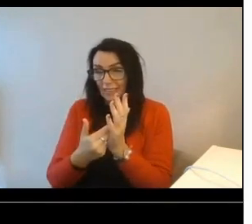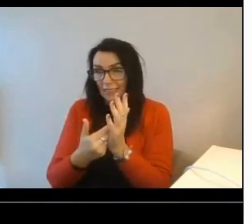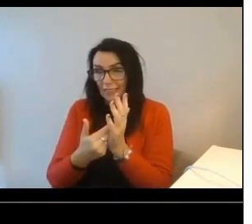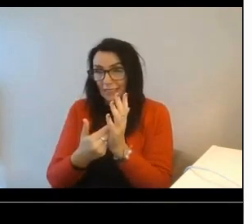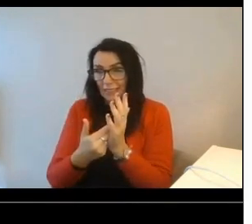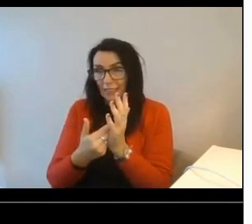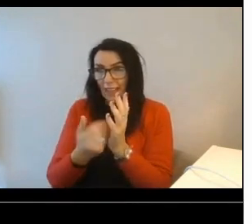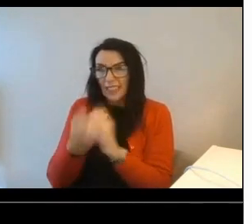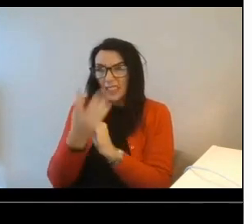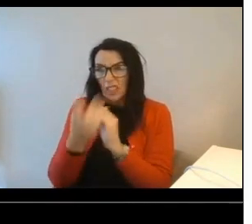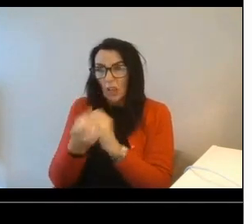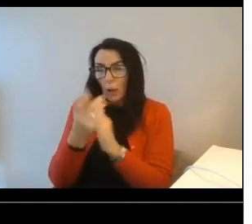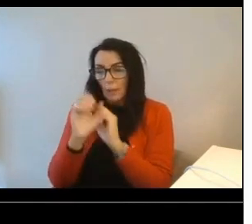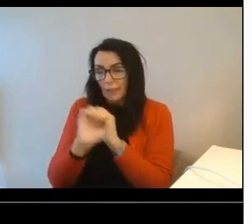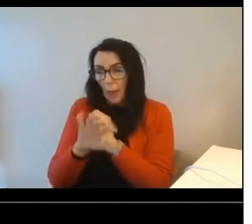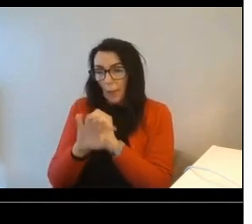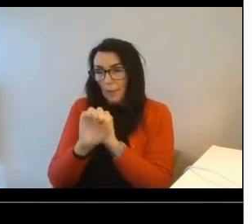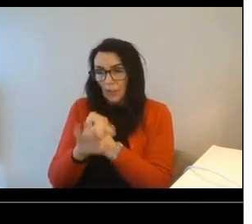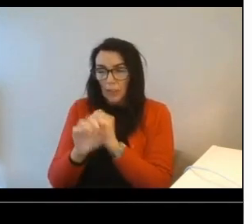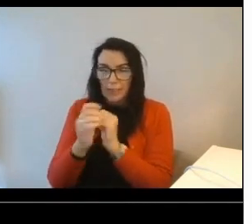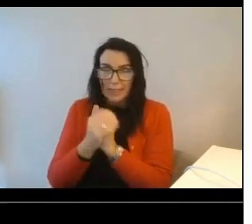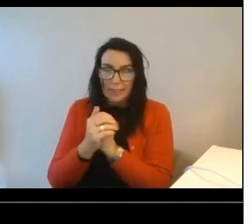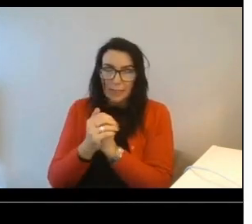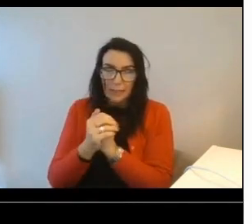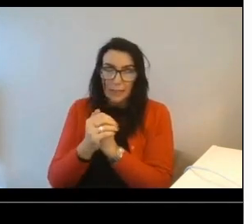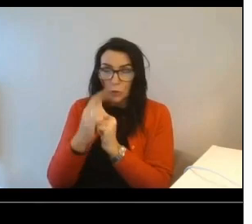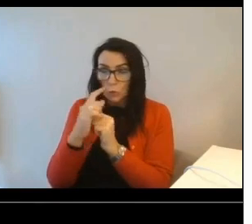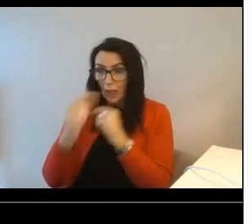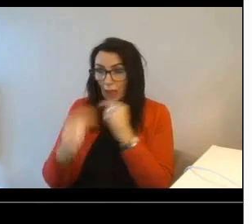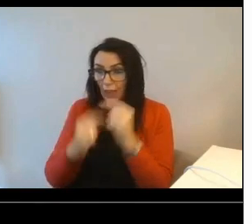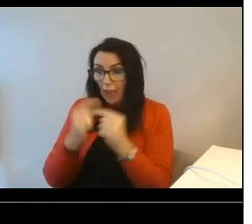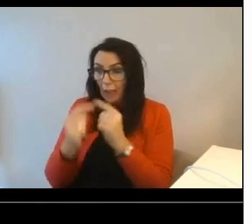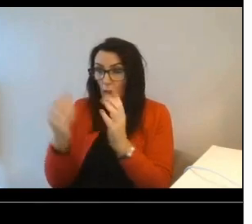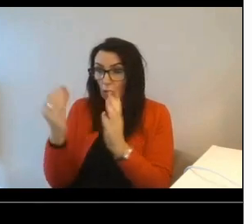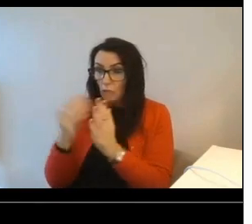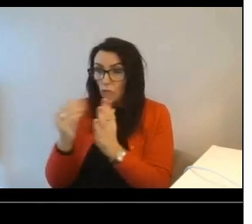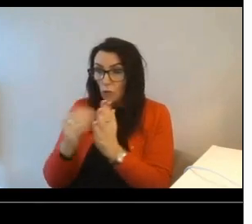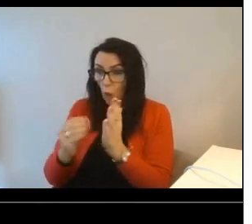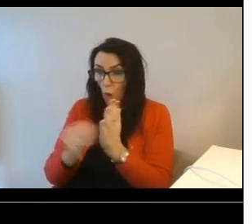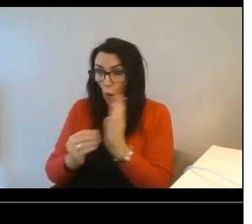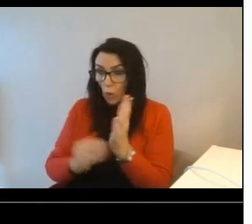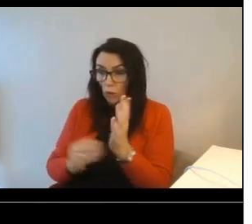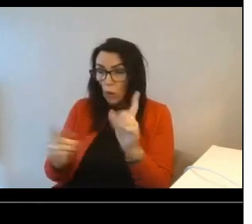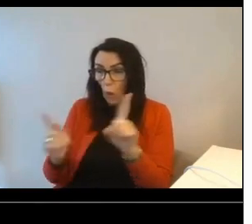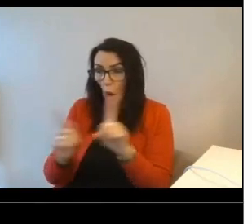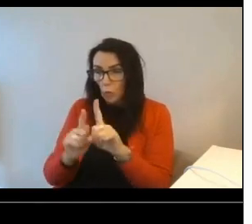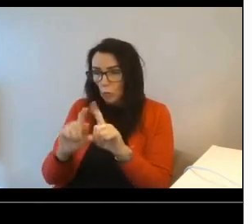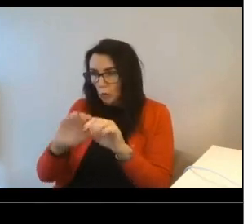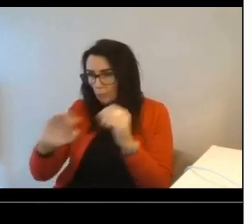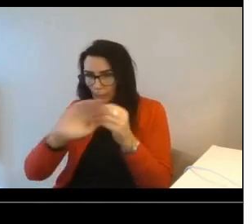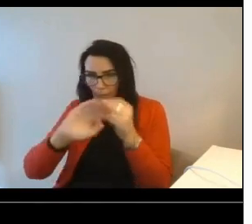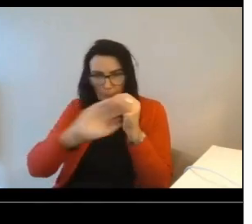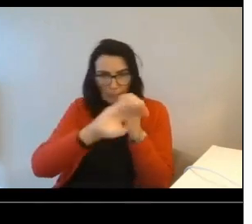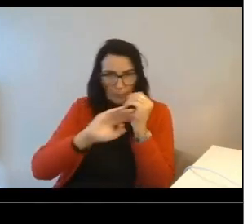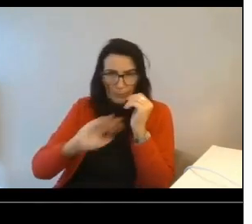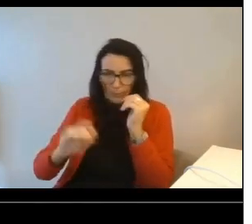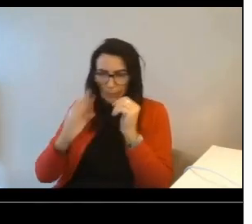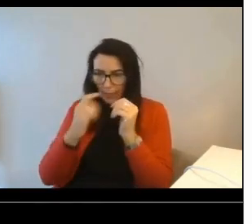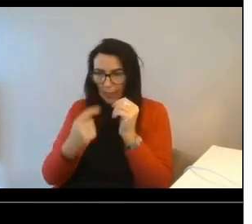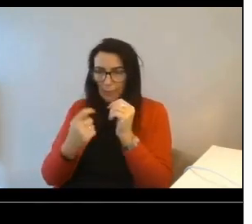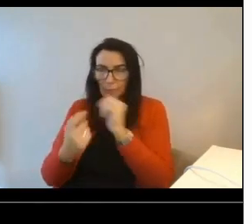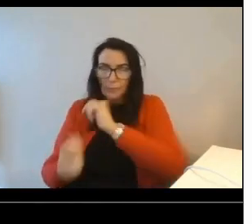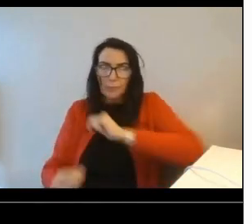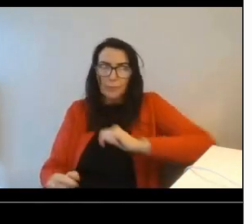carbon emissions. This can be useful for annual reporting, as well as benchmarking and segmentation. Finally,